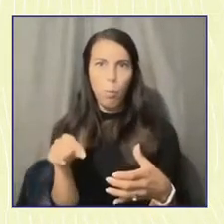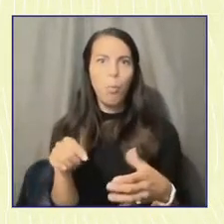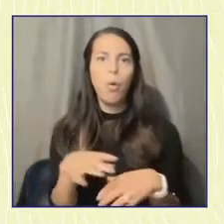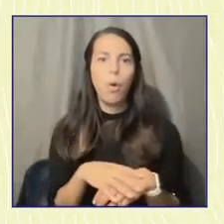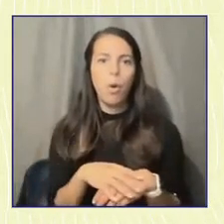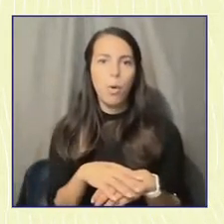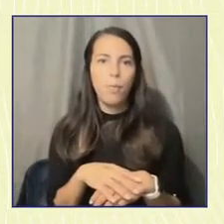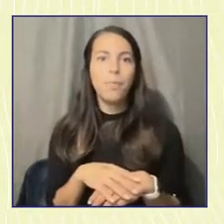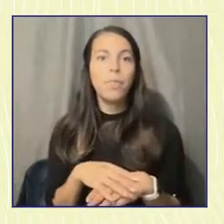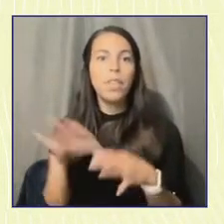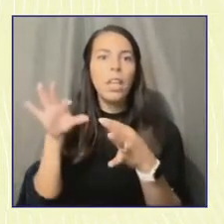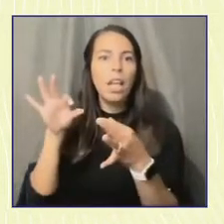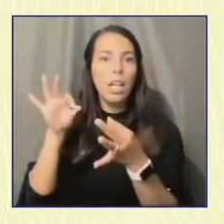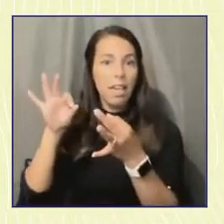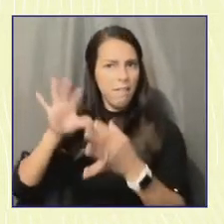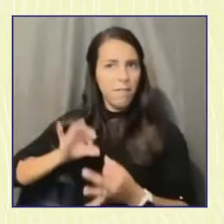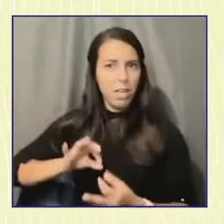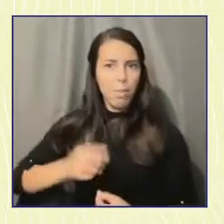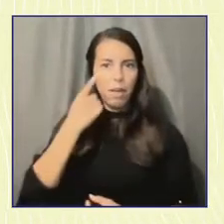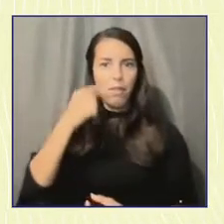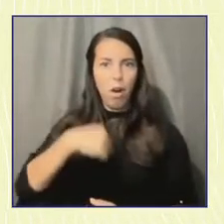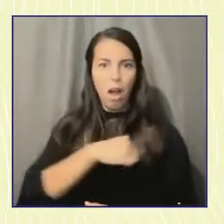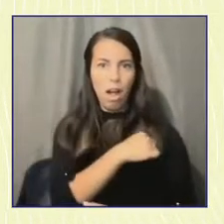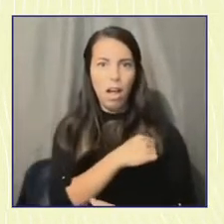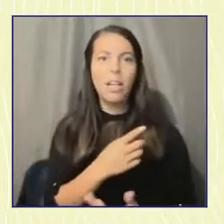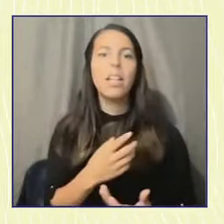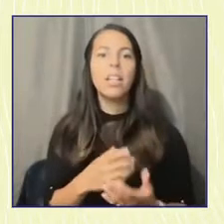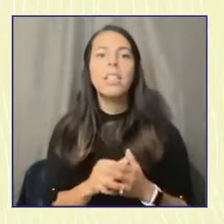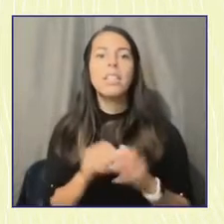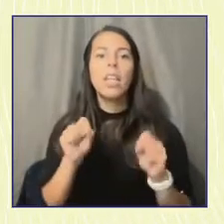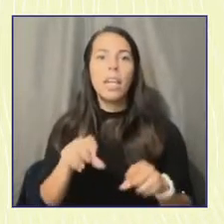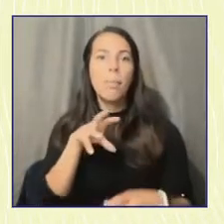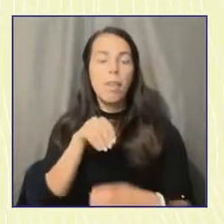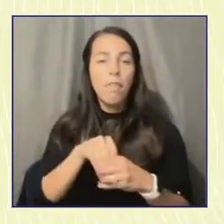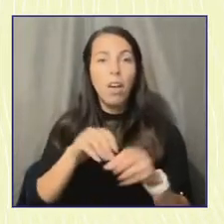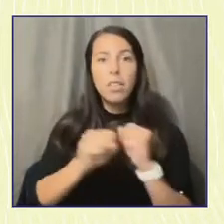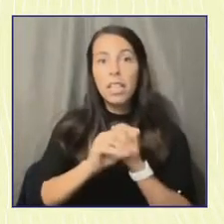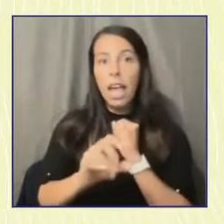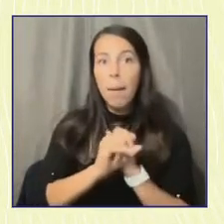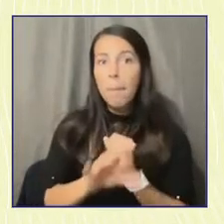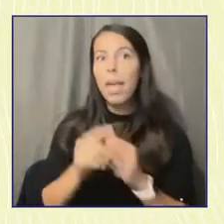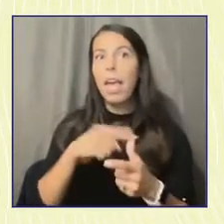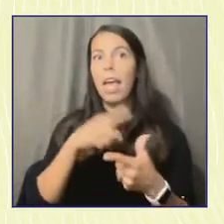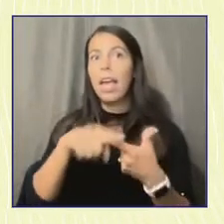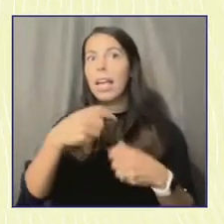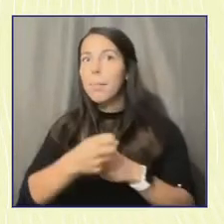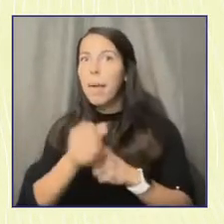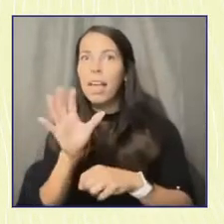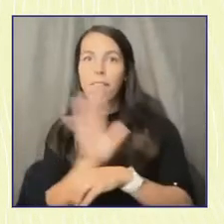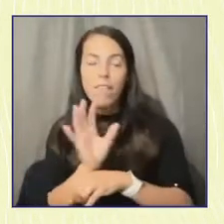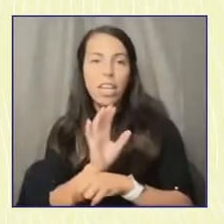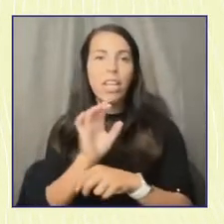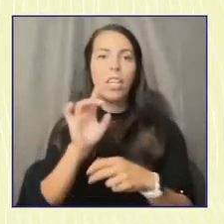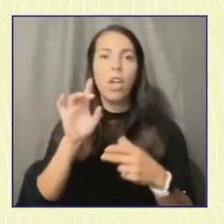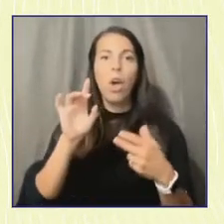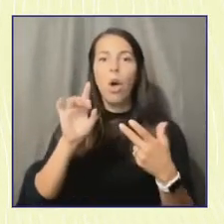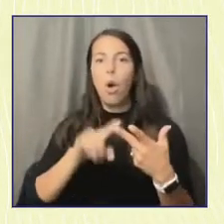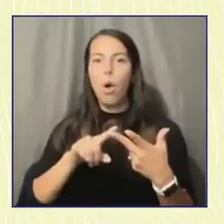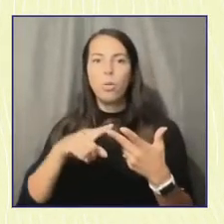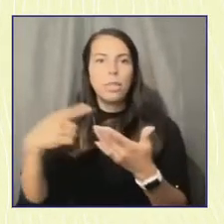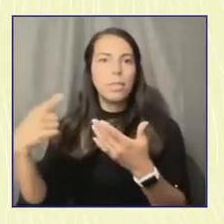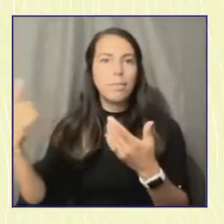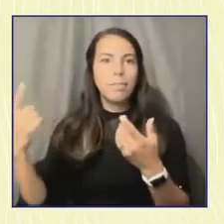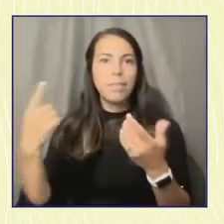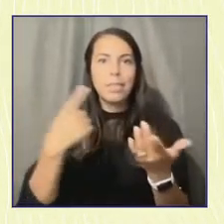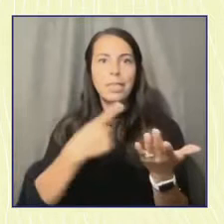on the few moments in the campaign cycle to creating videos for us, the, like, Gchat live blogged with debates together, which was really fun.